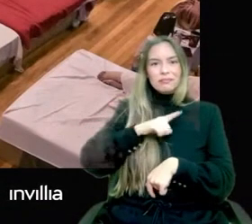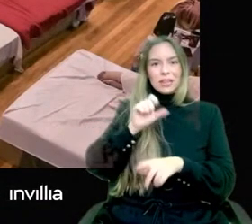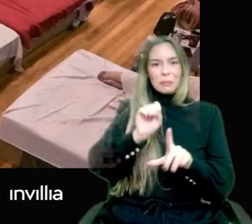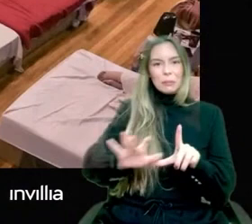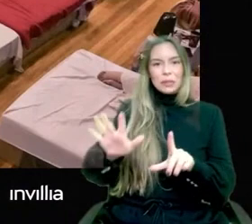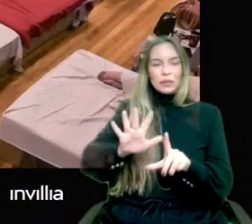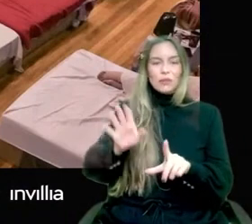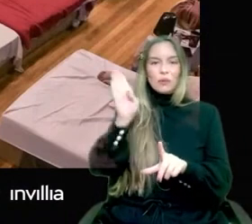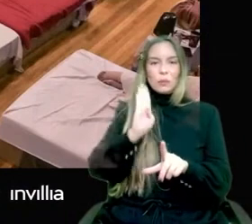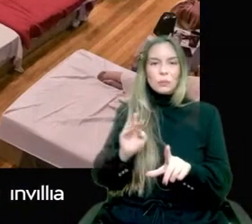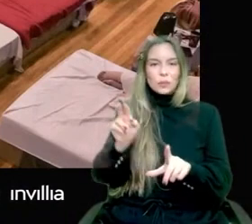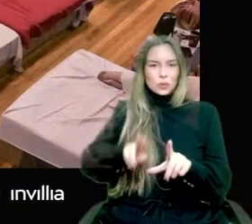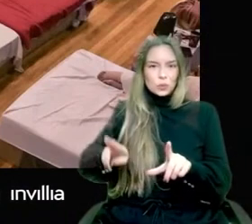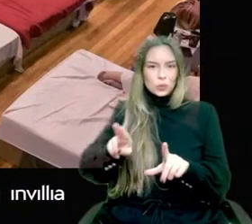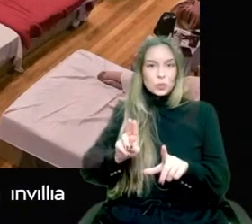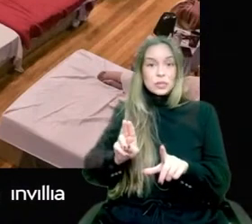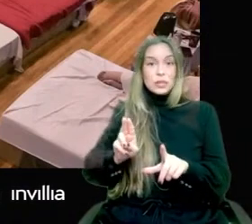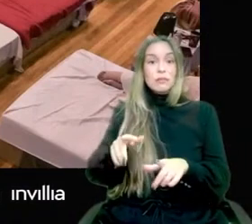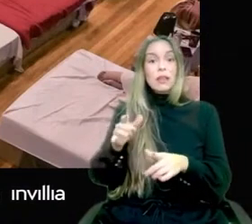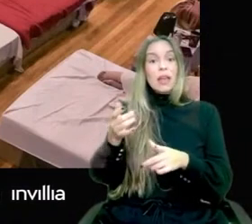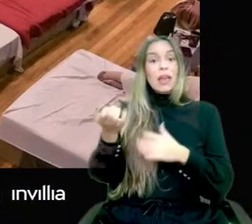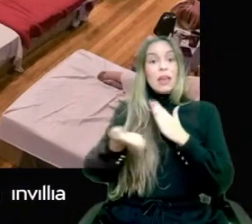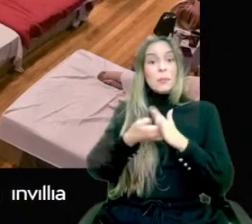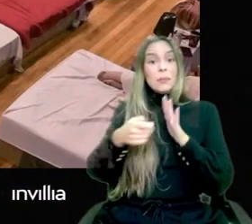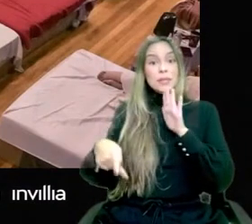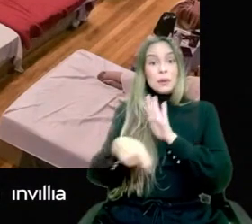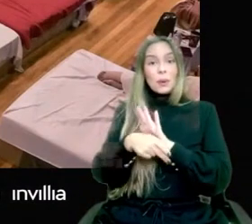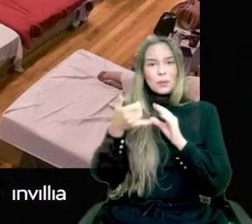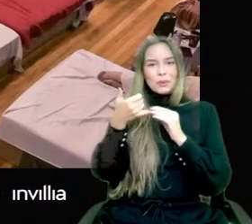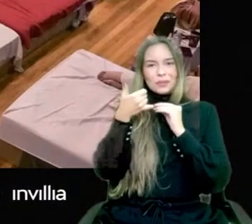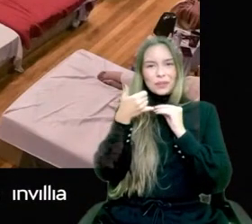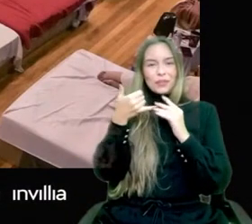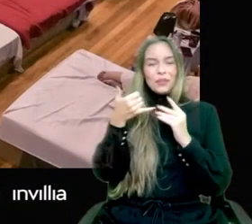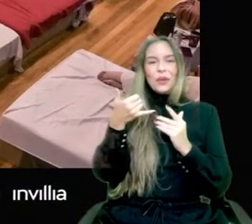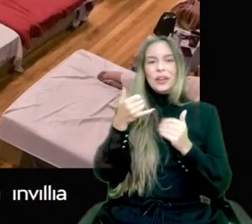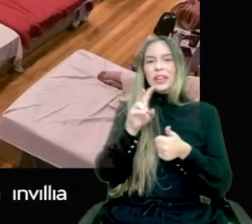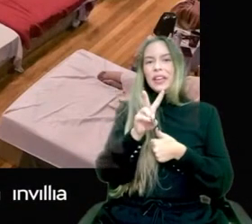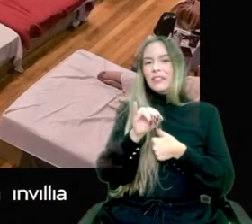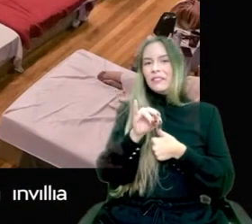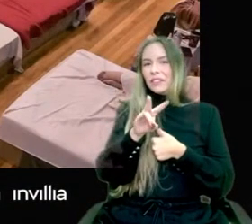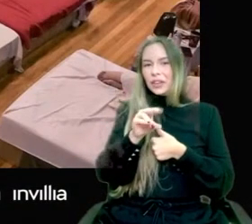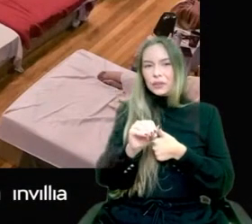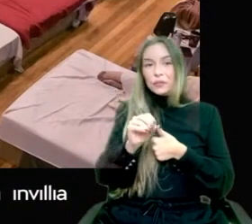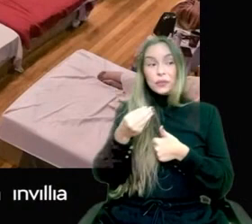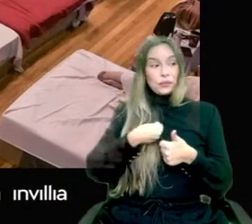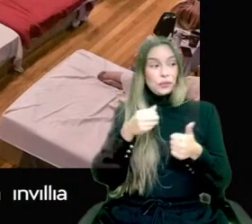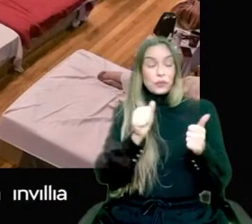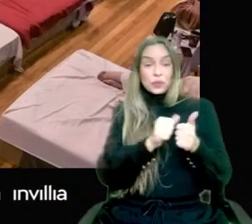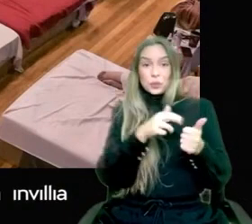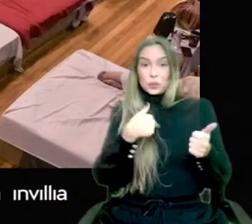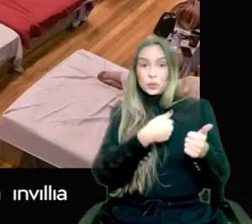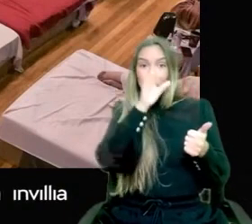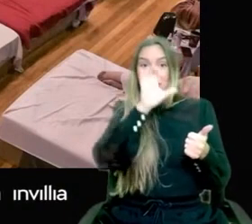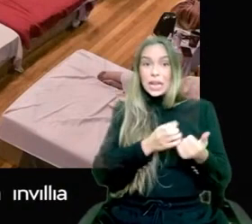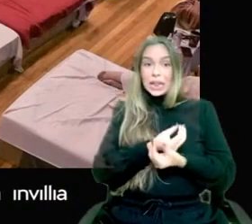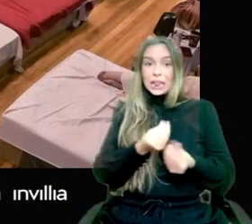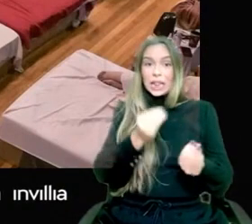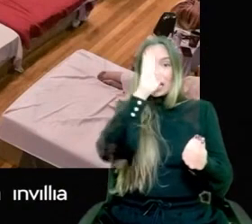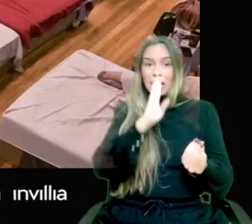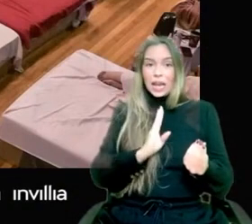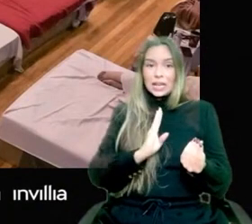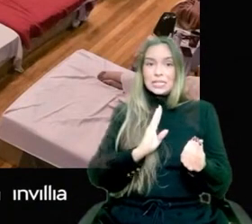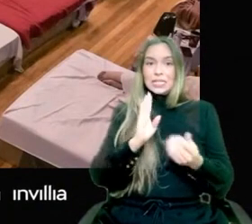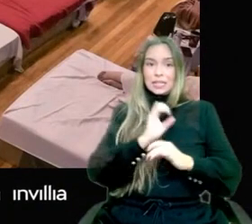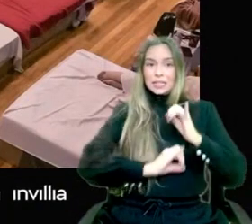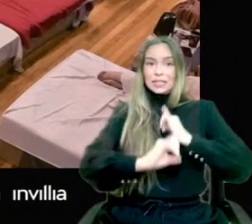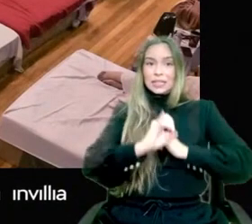Telephone companies like Vivo, who is here with us today, have made free internet available to ease communication in